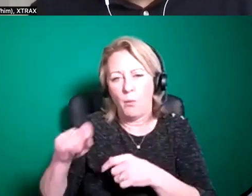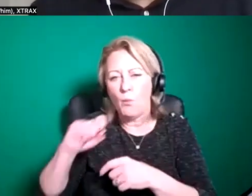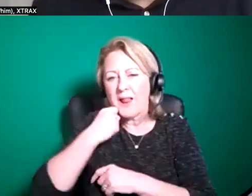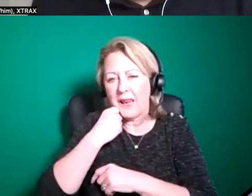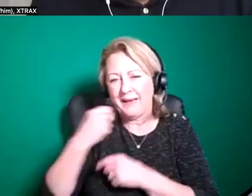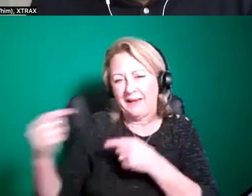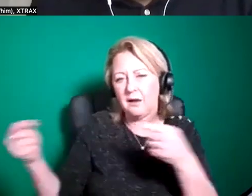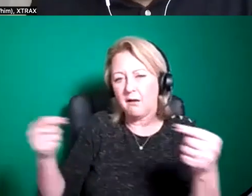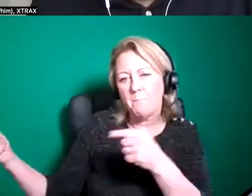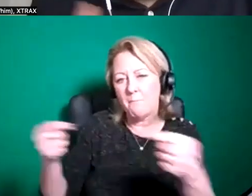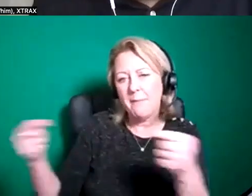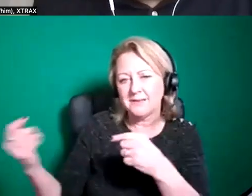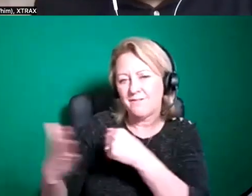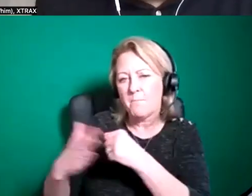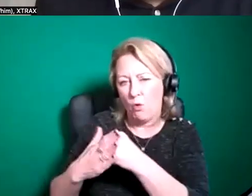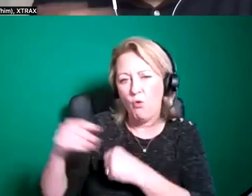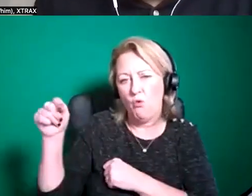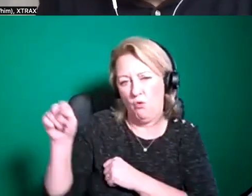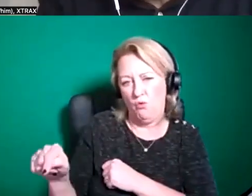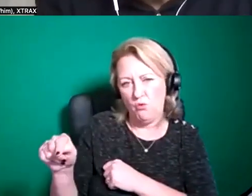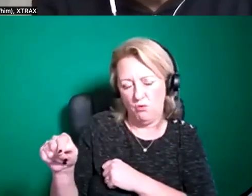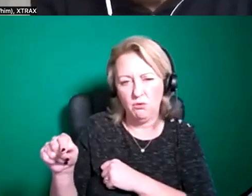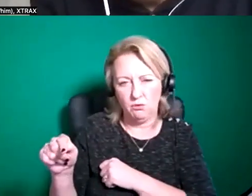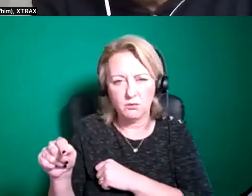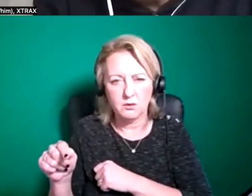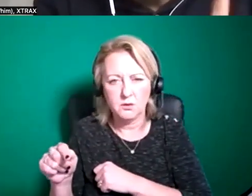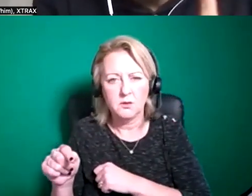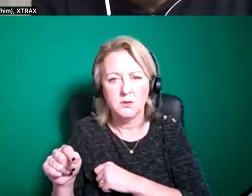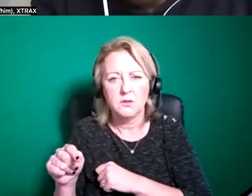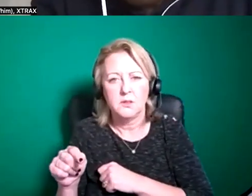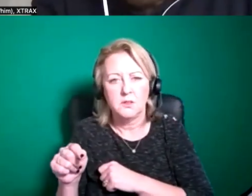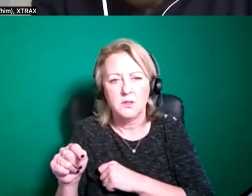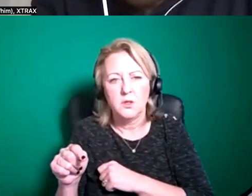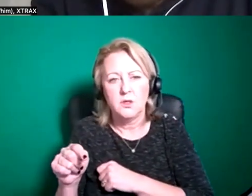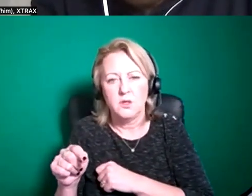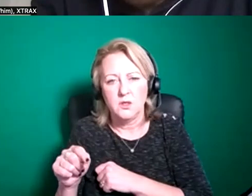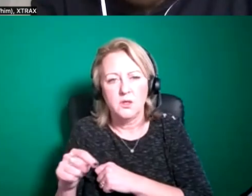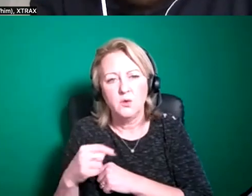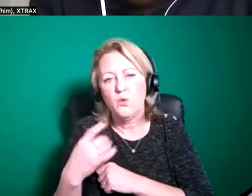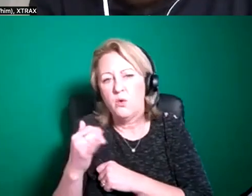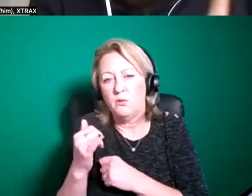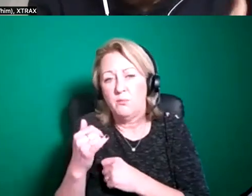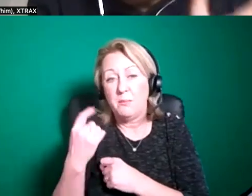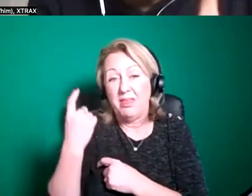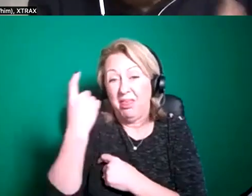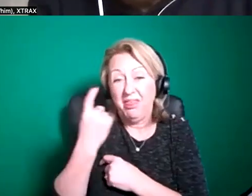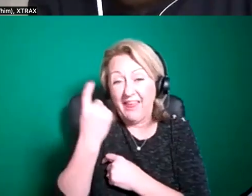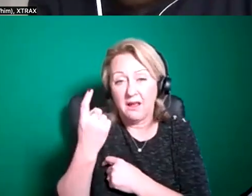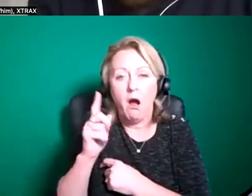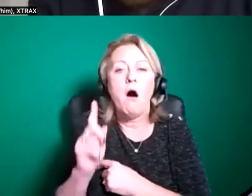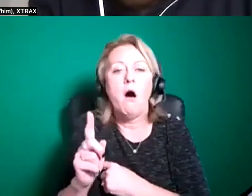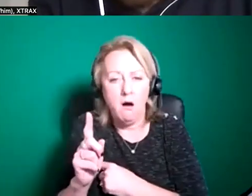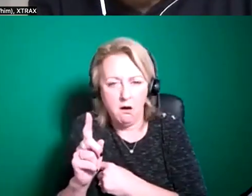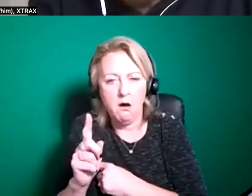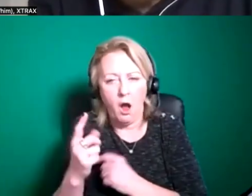part of the market um and it might be that you don't necessarily see more than kind of a few large-scale shows being presented or supported